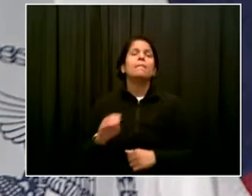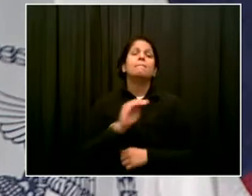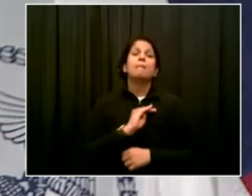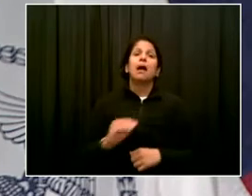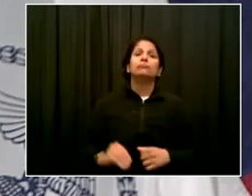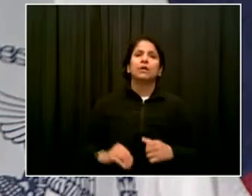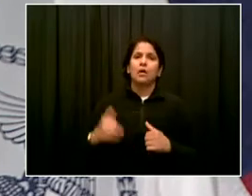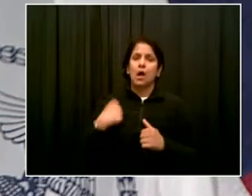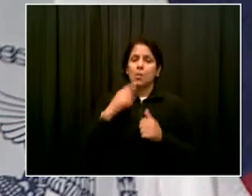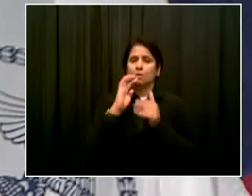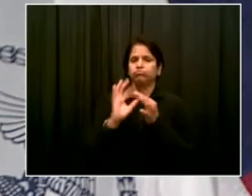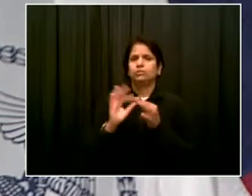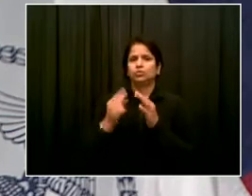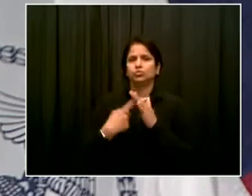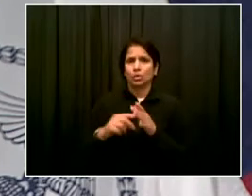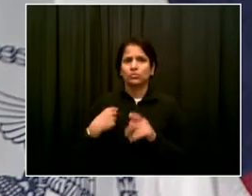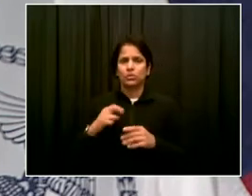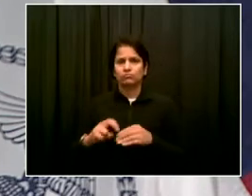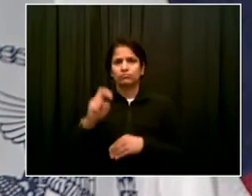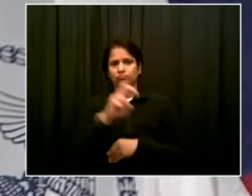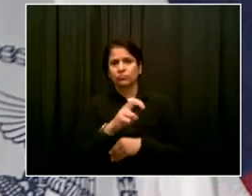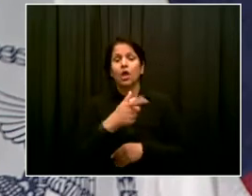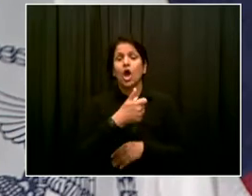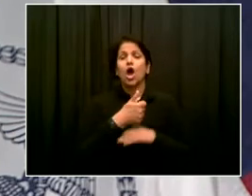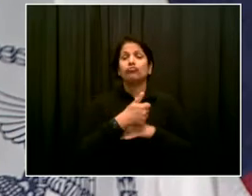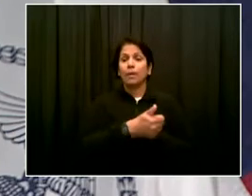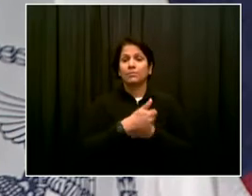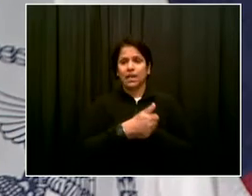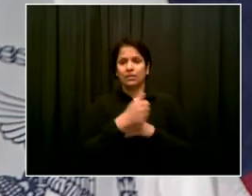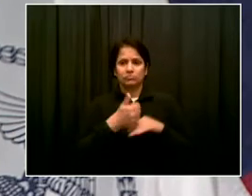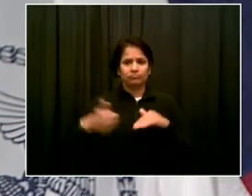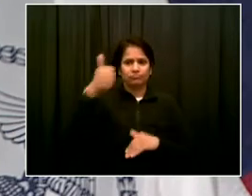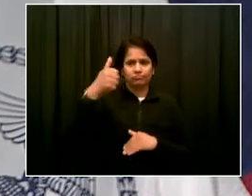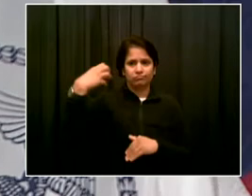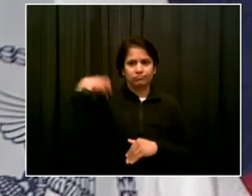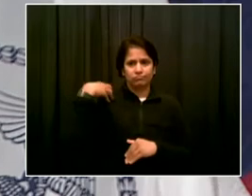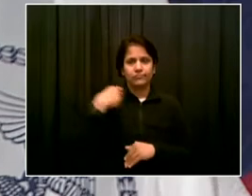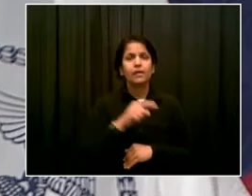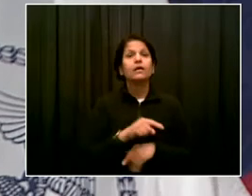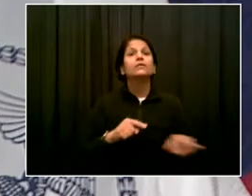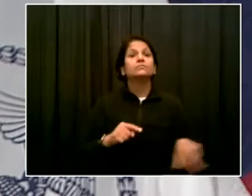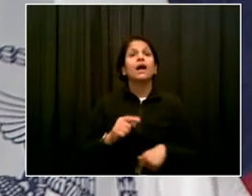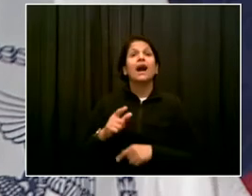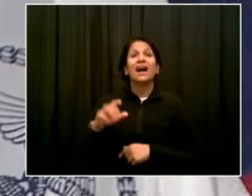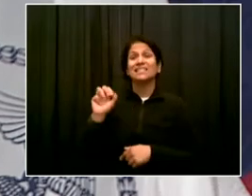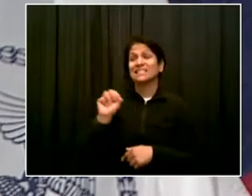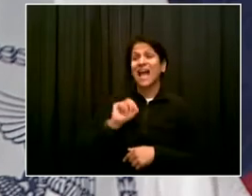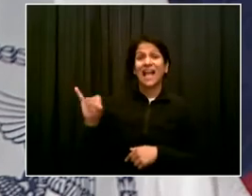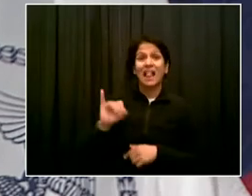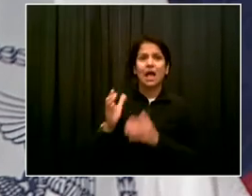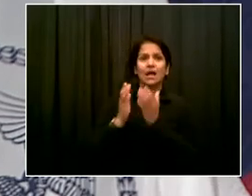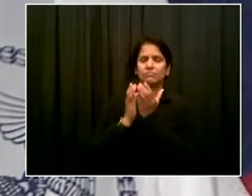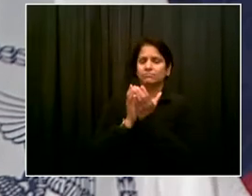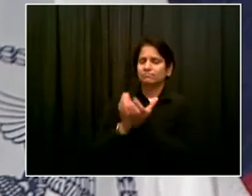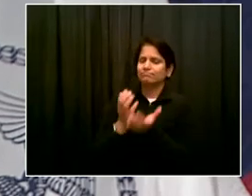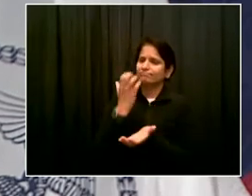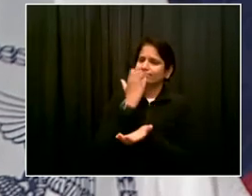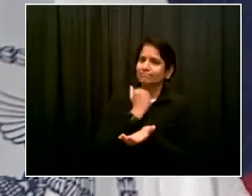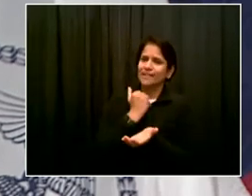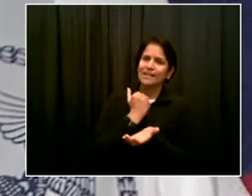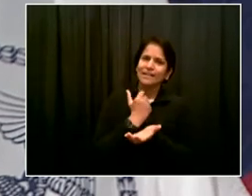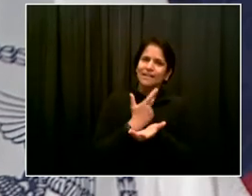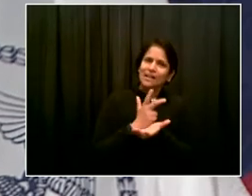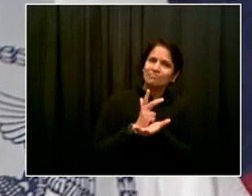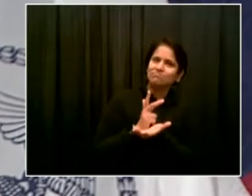obviously, uh, Staten Island Ferry is crucial to Staten Island. We're looking at it right now as we plan on